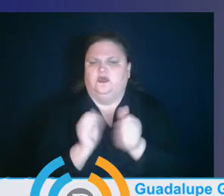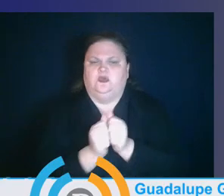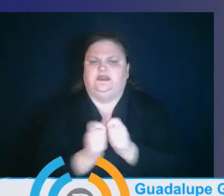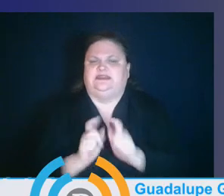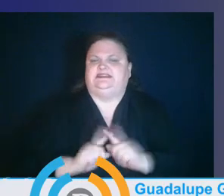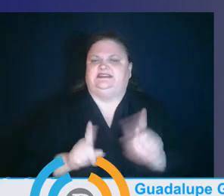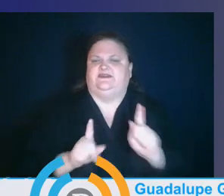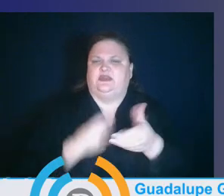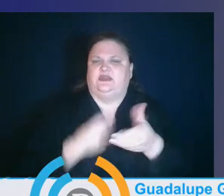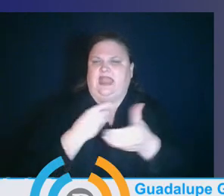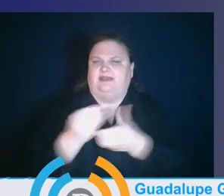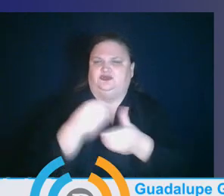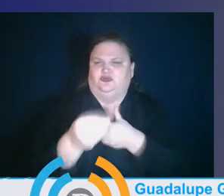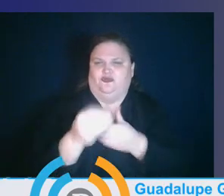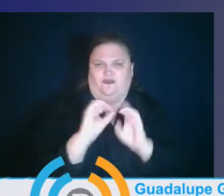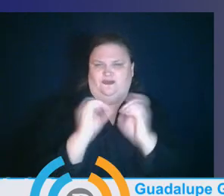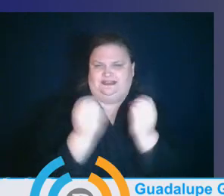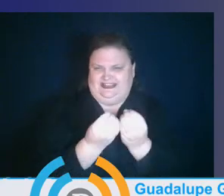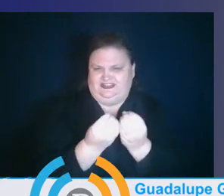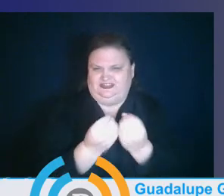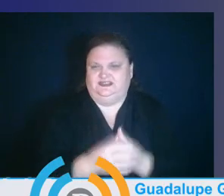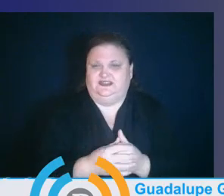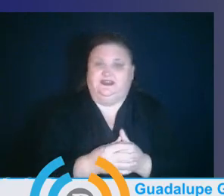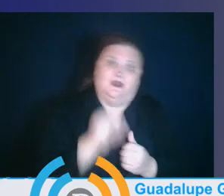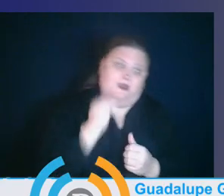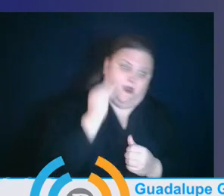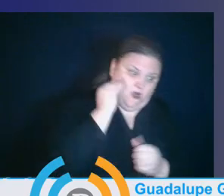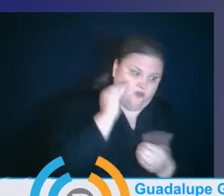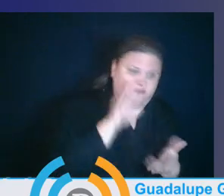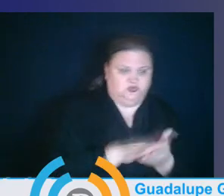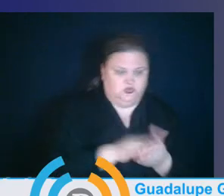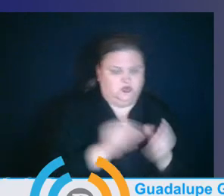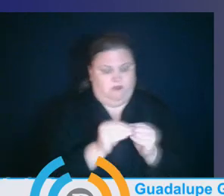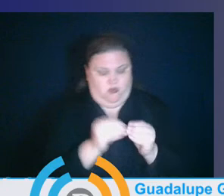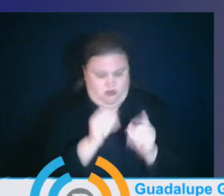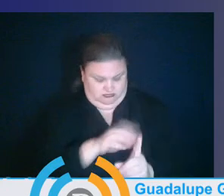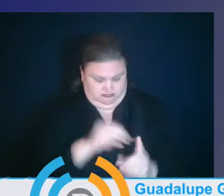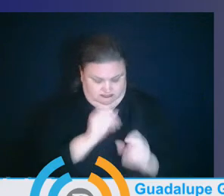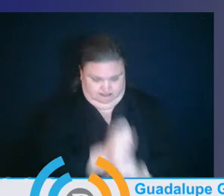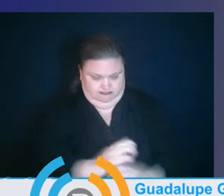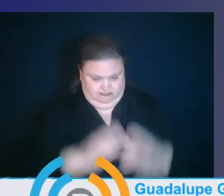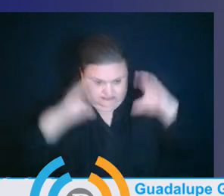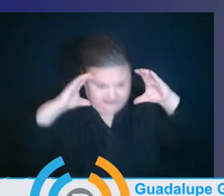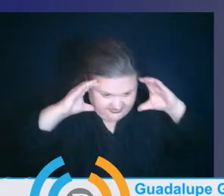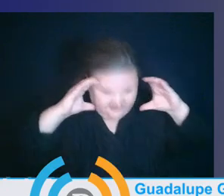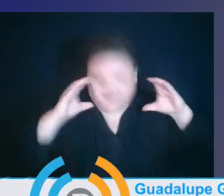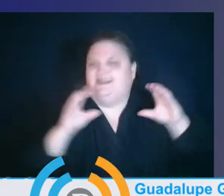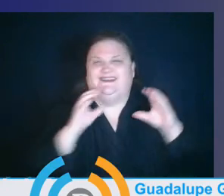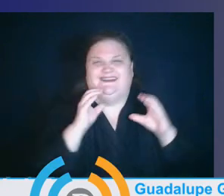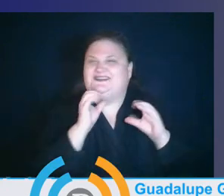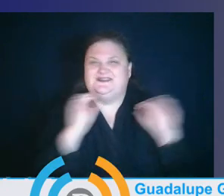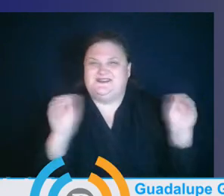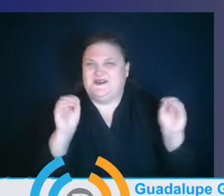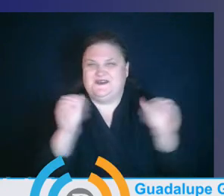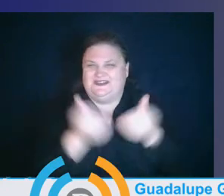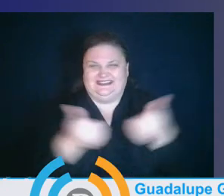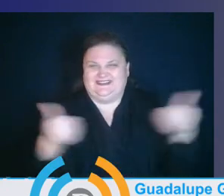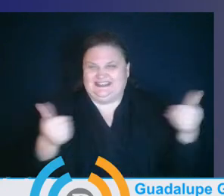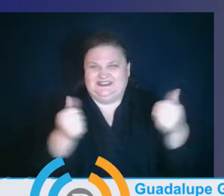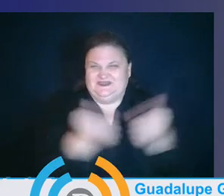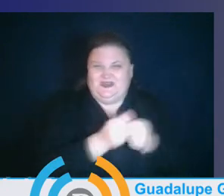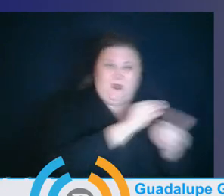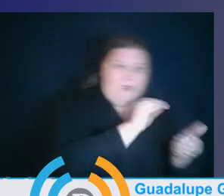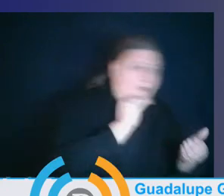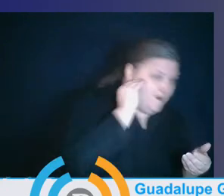whole home and school thing has been sort of blown up recently, right? There's no more division between those two. How will you partner with